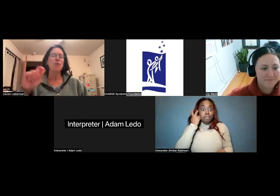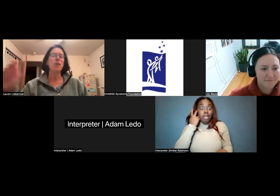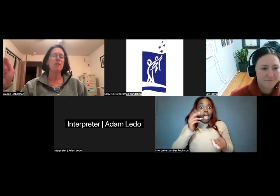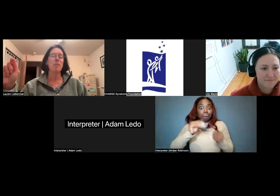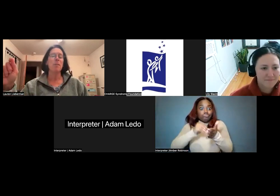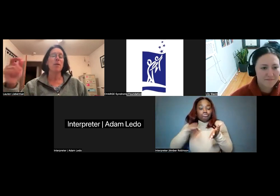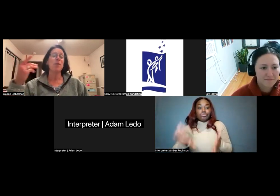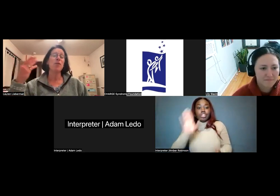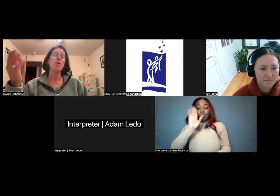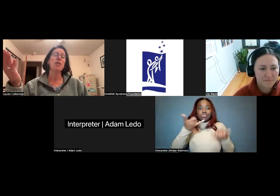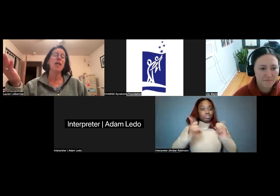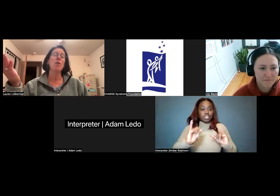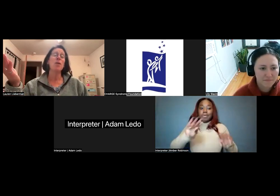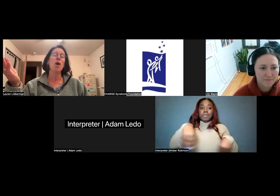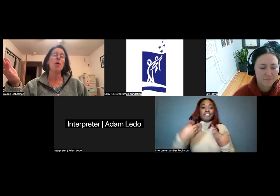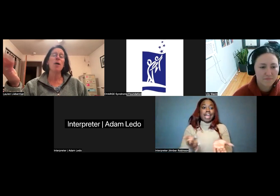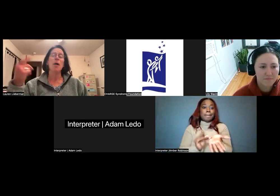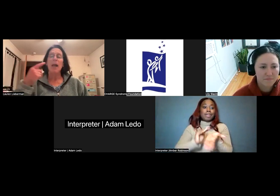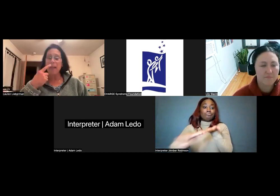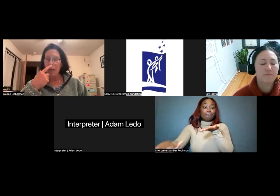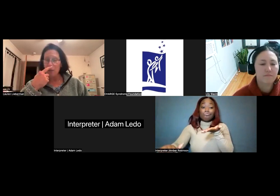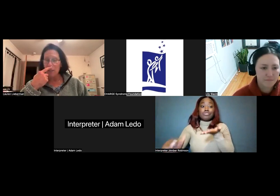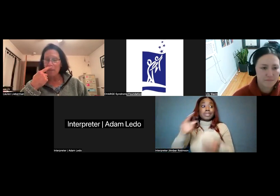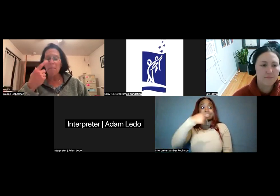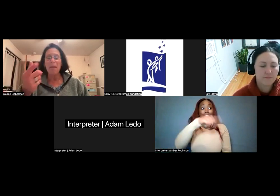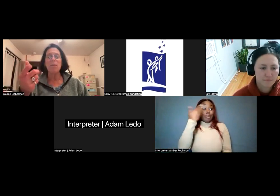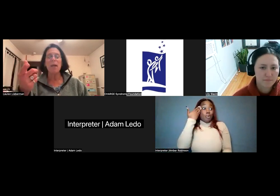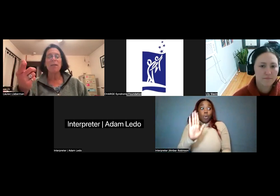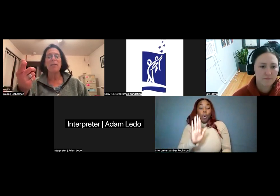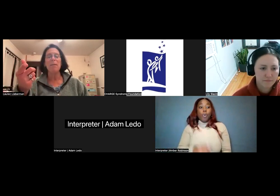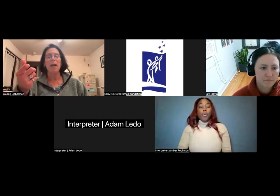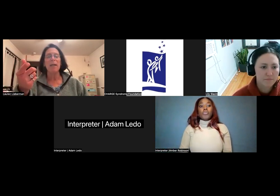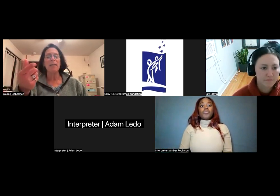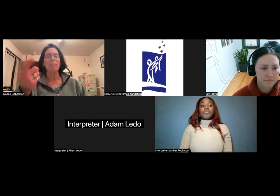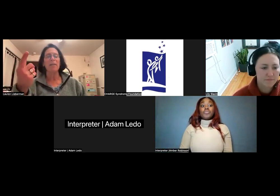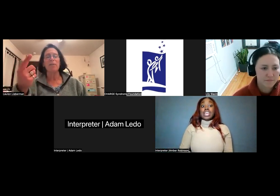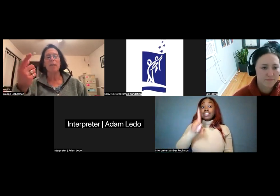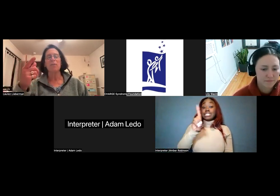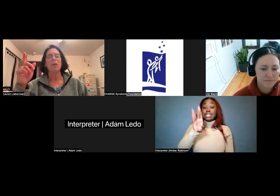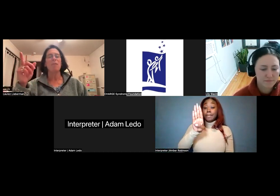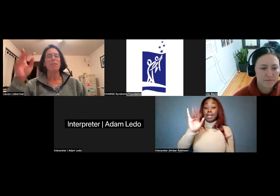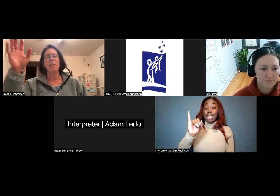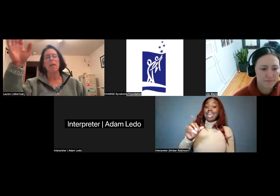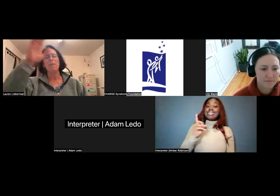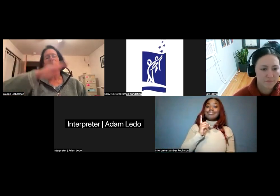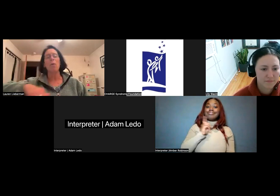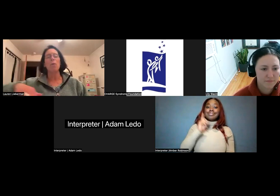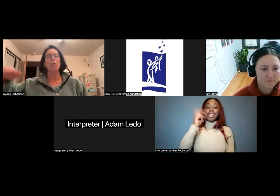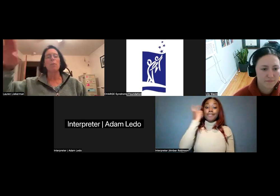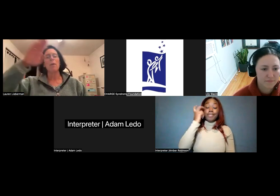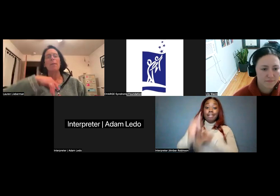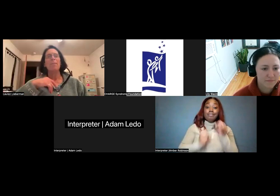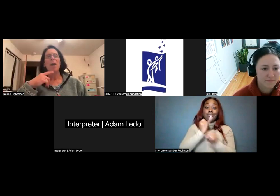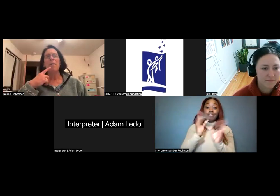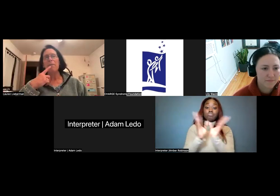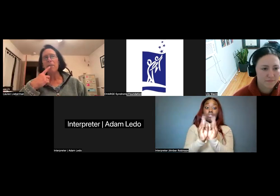they'll still give them medical juice because they don't know. And I actually, at the DBI, DeafBlind International Conference, I met this whole